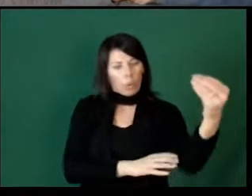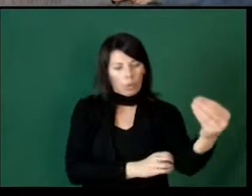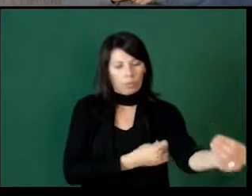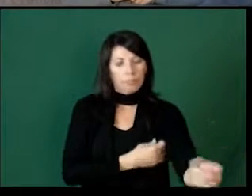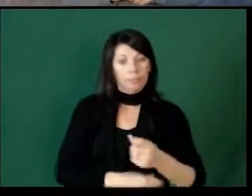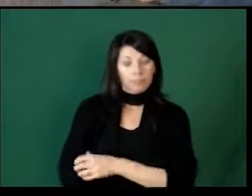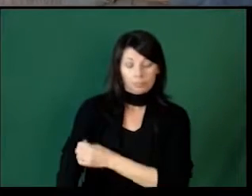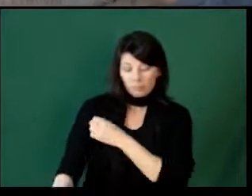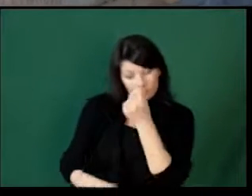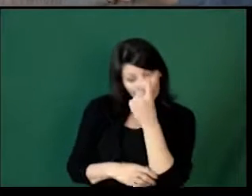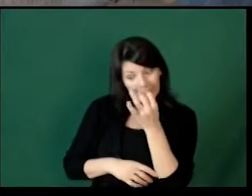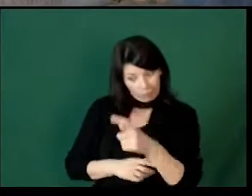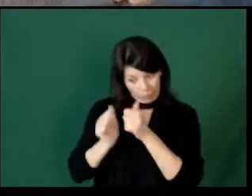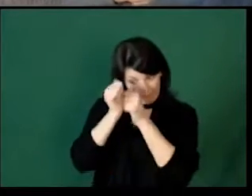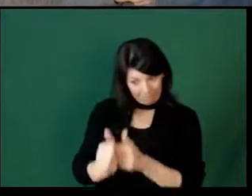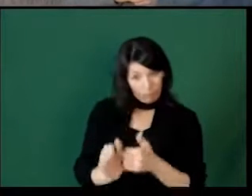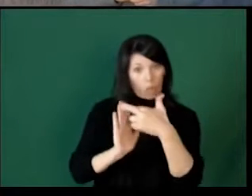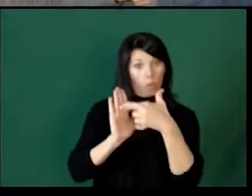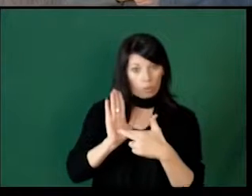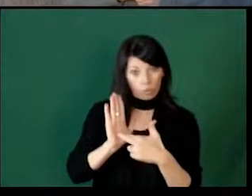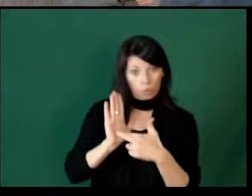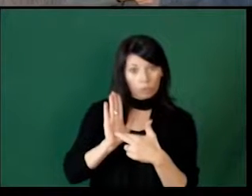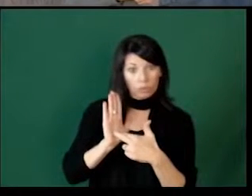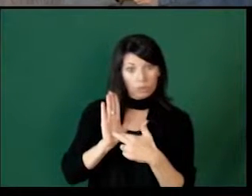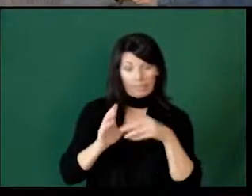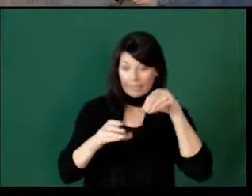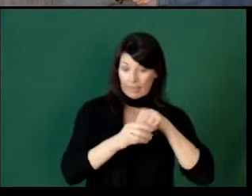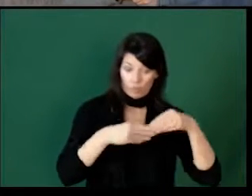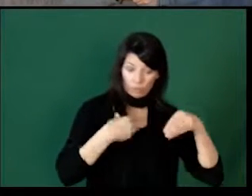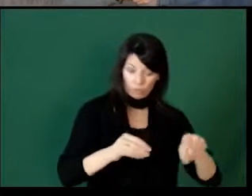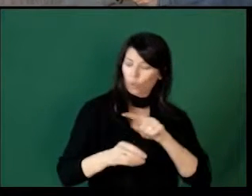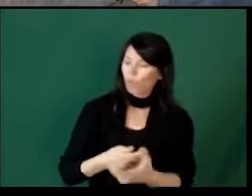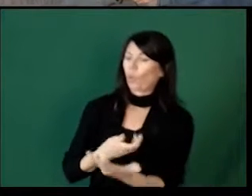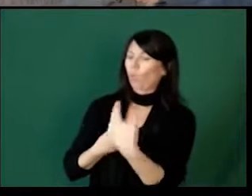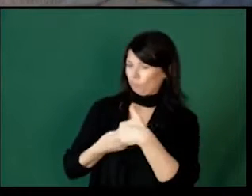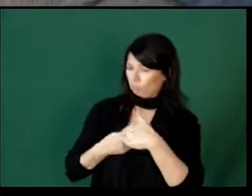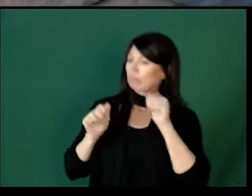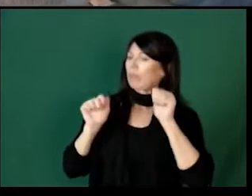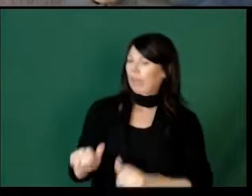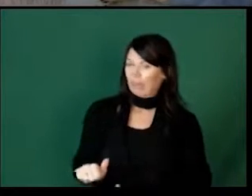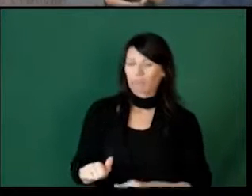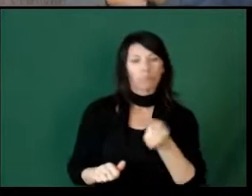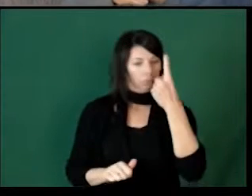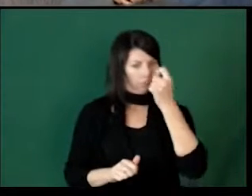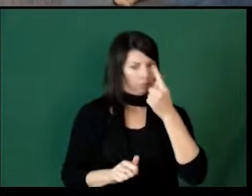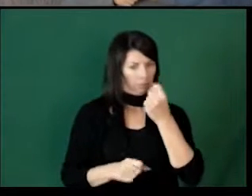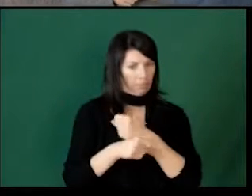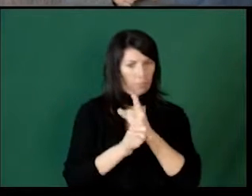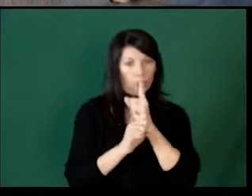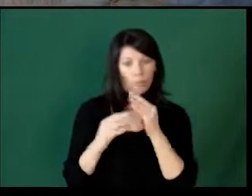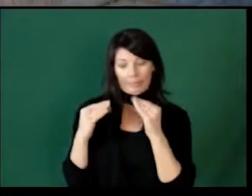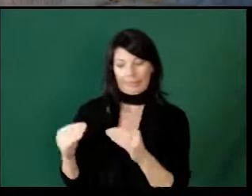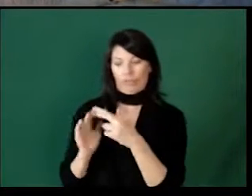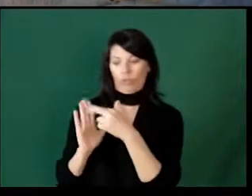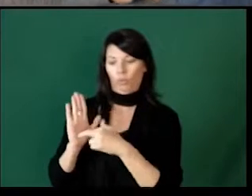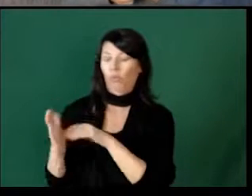Maybe telling your child, those who can follow the rules are welcome to join me to the grocery store. And then make sure you teach what those rules are. And then when they're